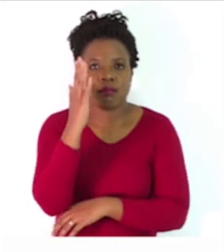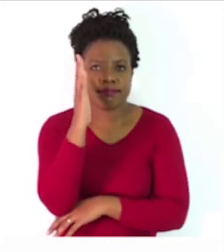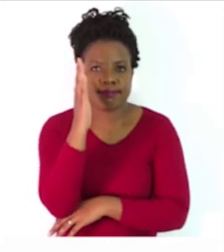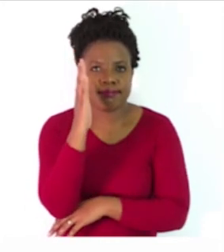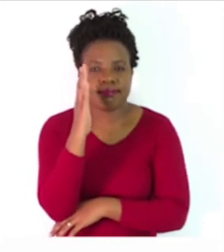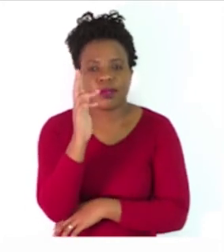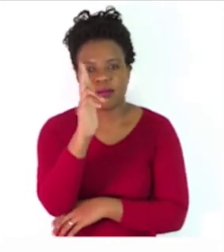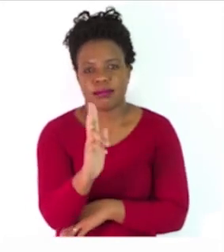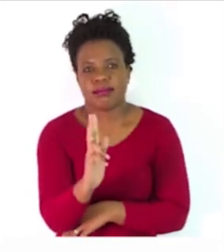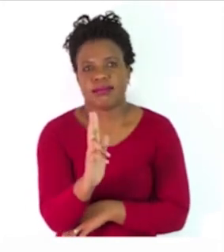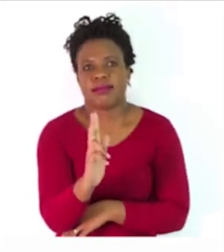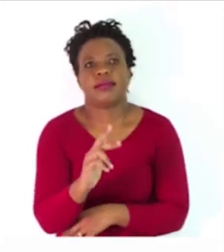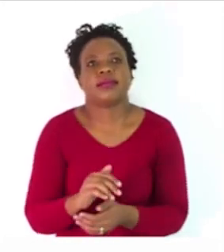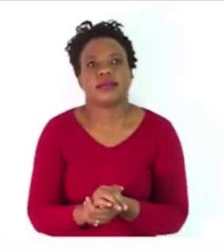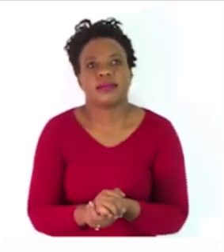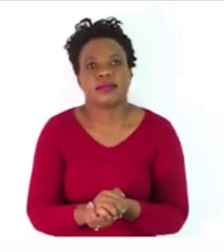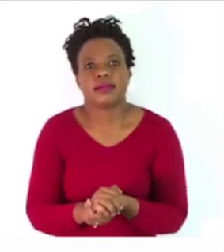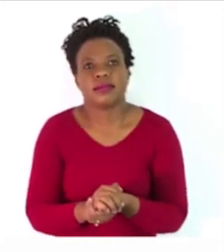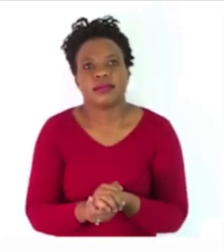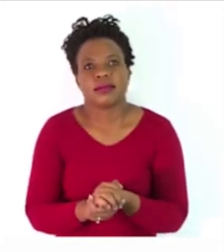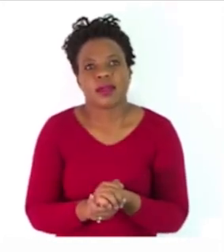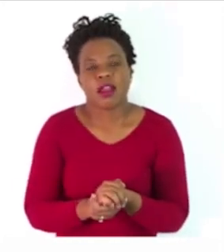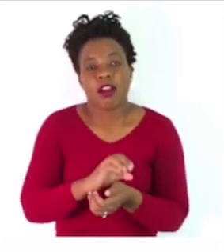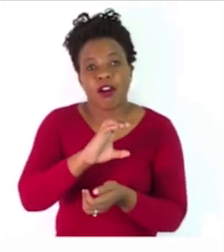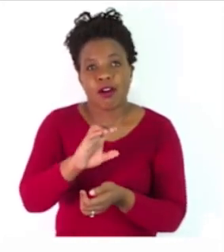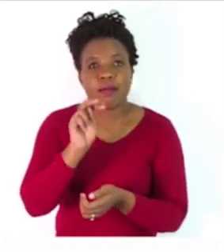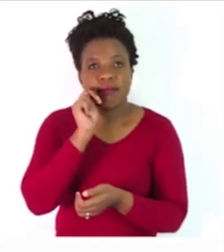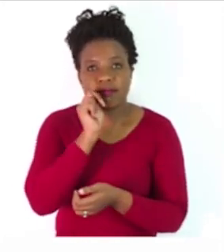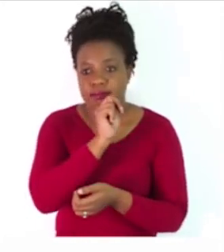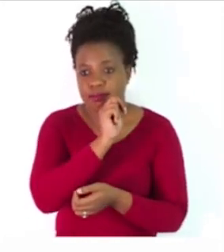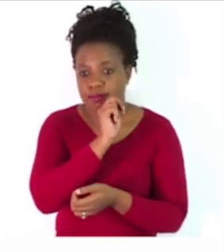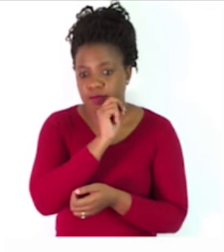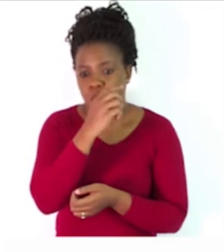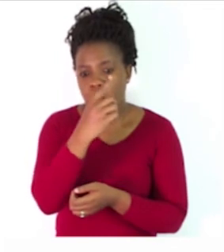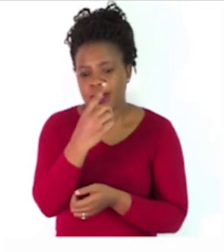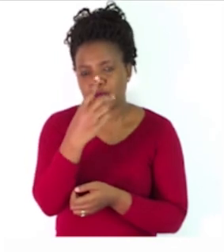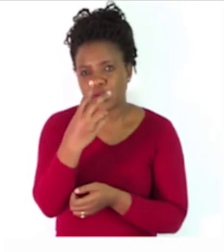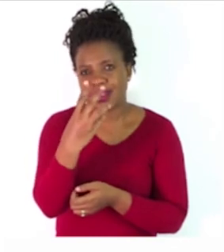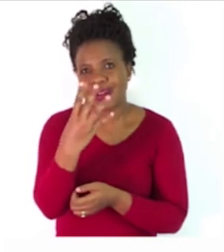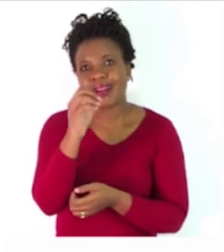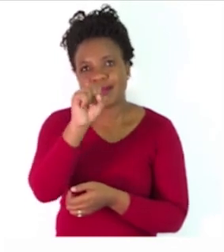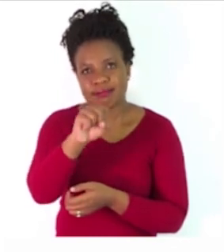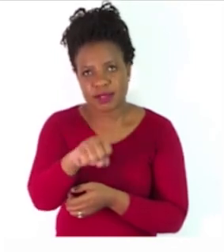tree, person. Common nouns can be countable. You can put A,